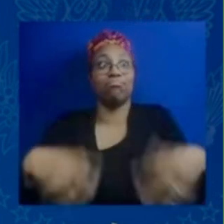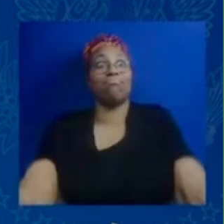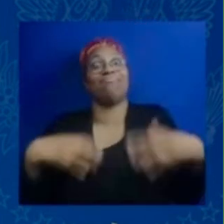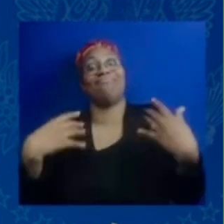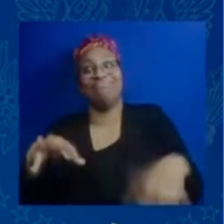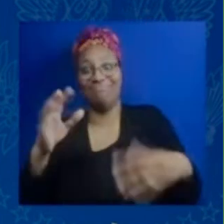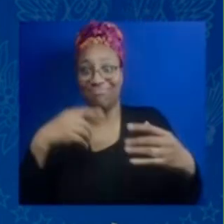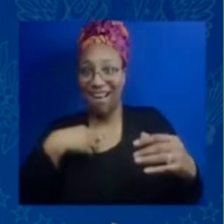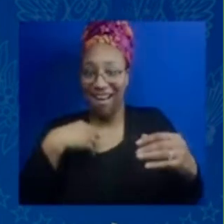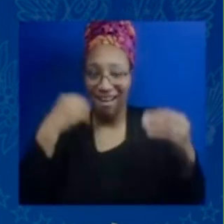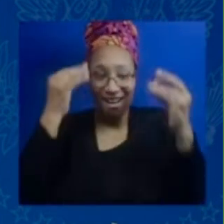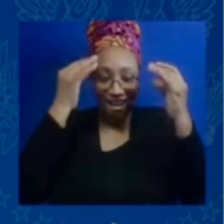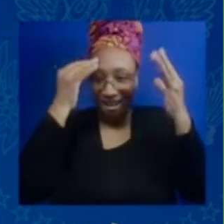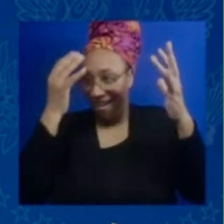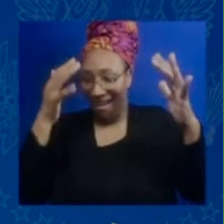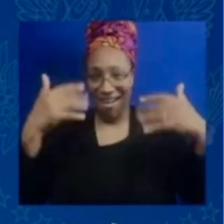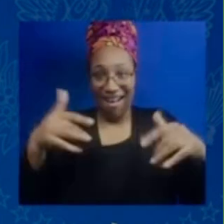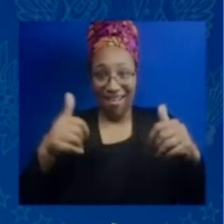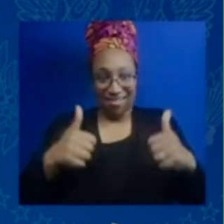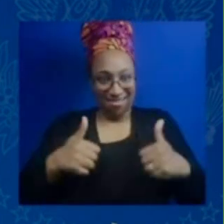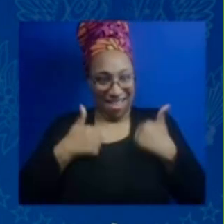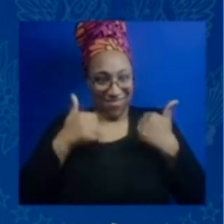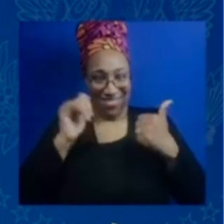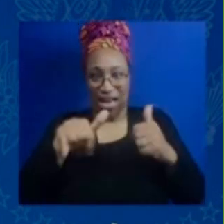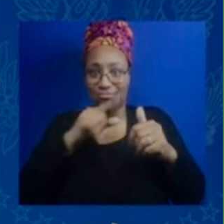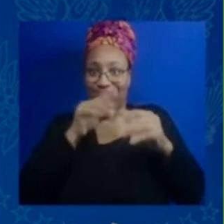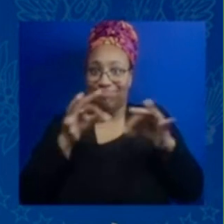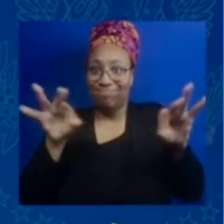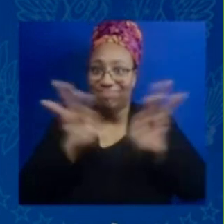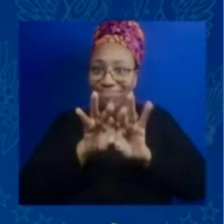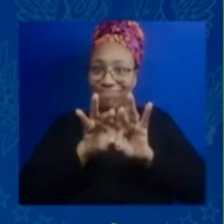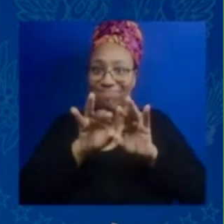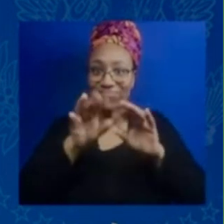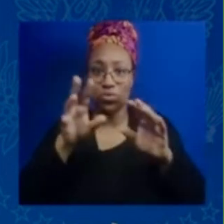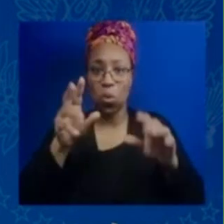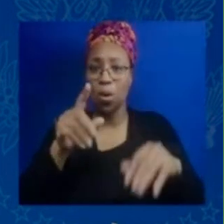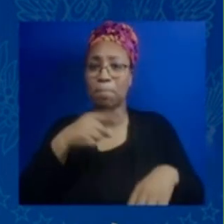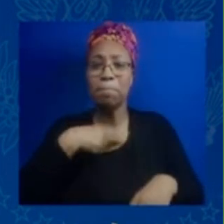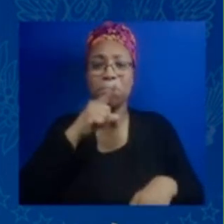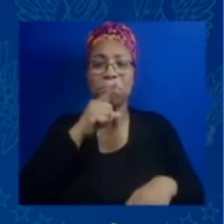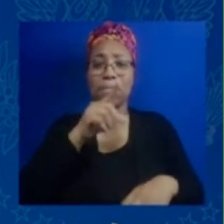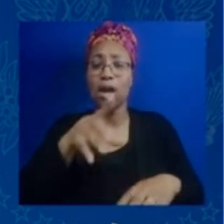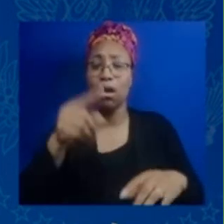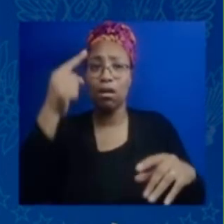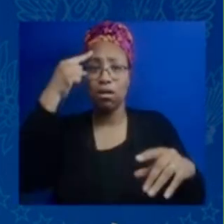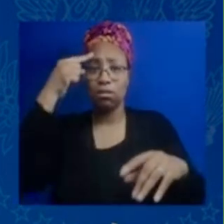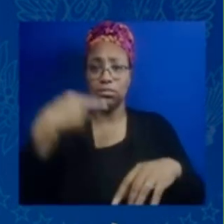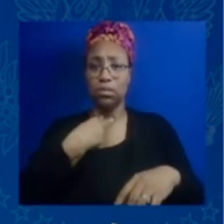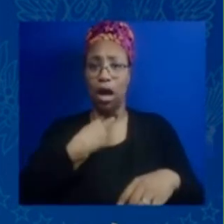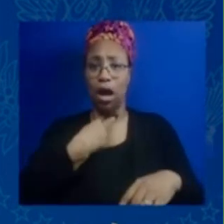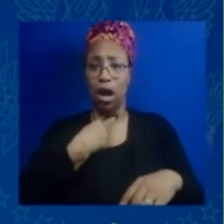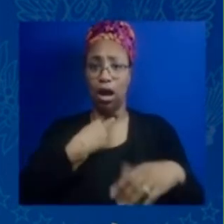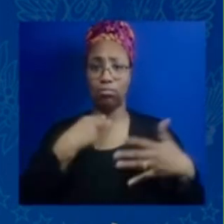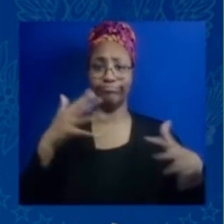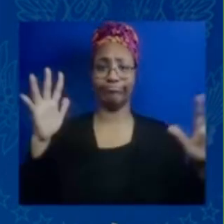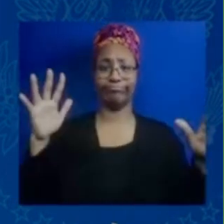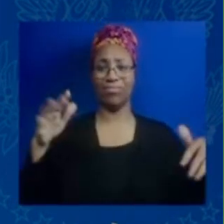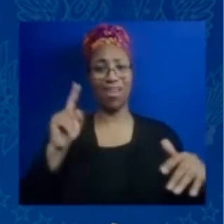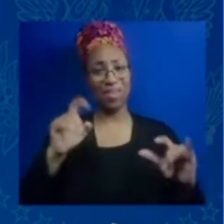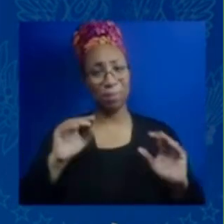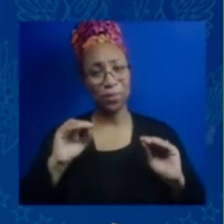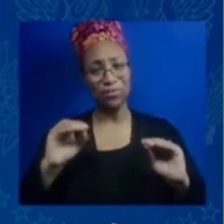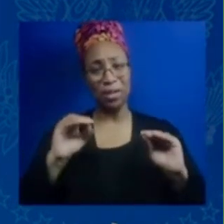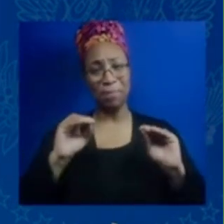wouldn't have worked out and had the experience that they did and you know I think you asked the question of when did you know it worked and I think there's this false